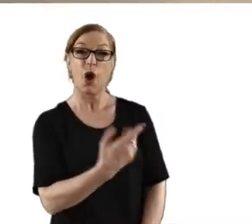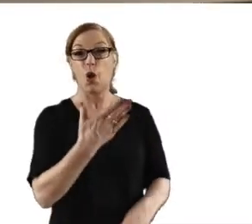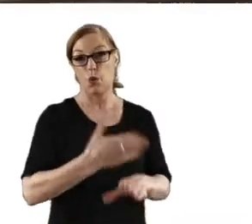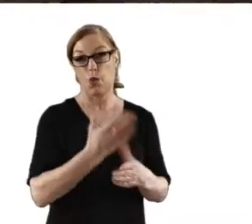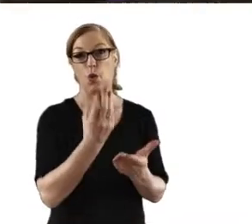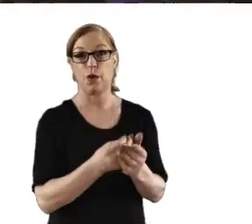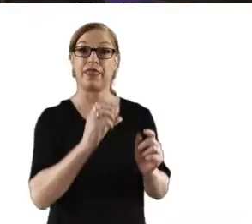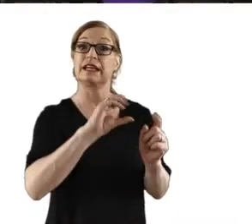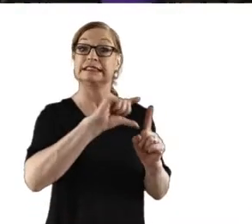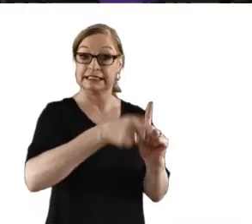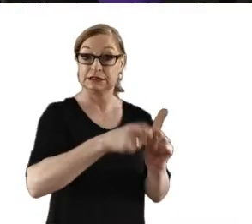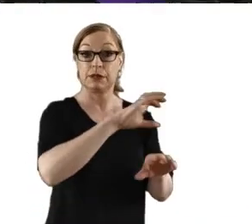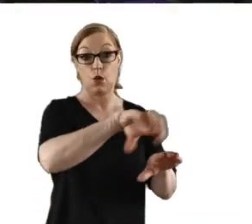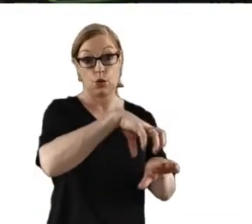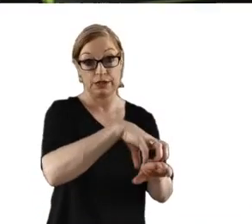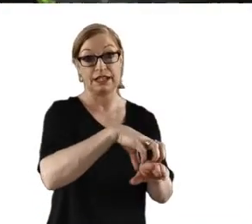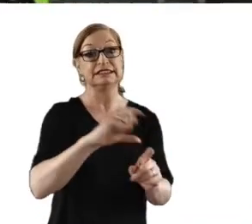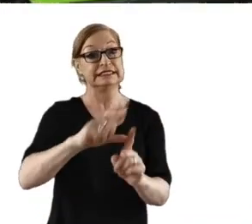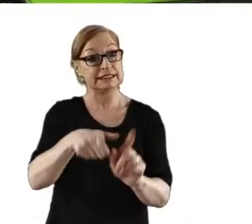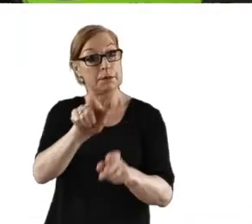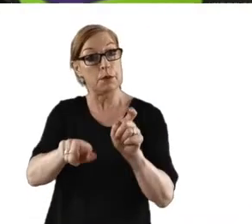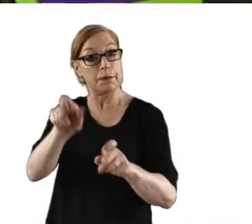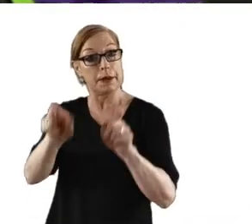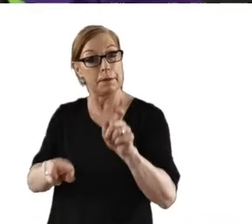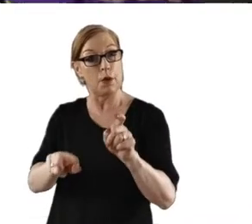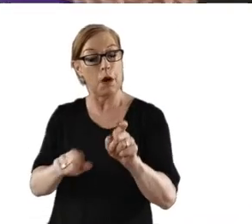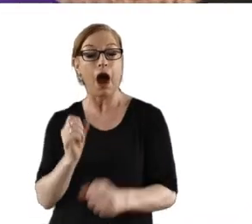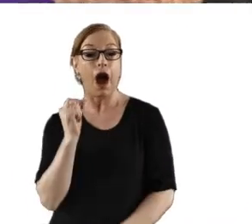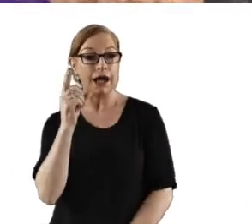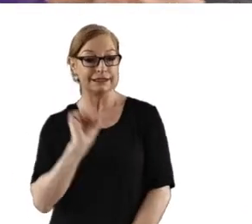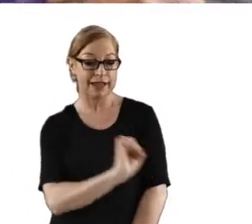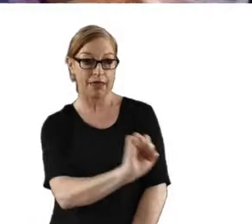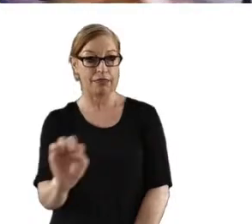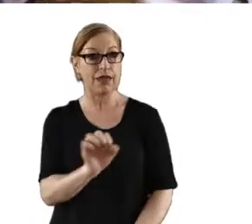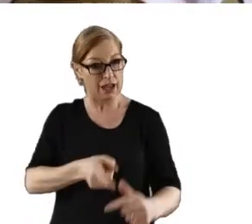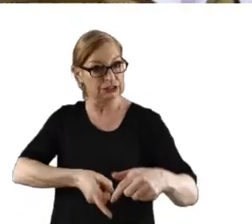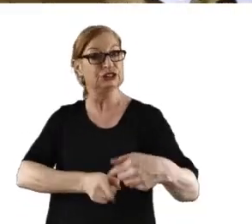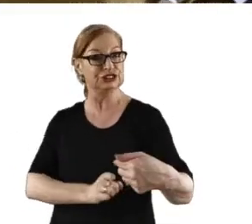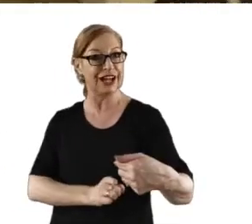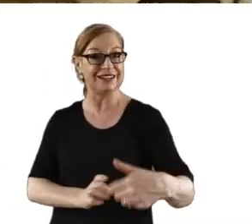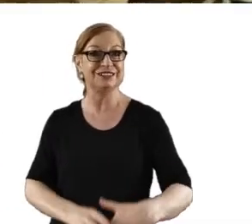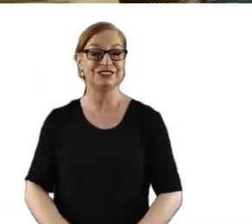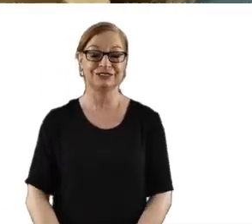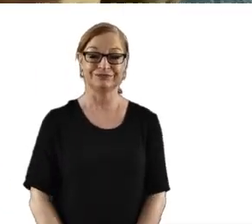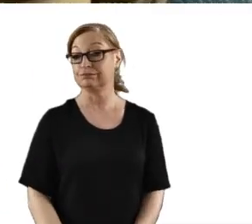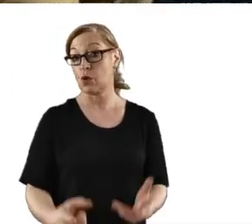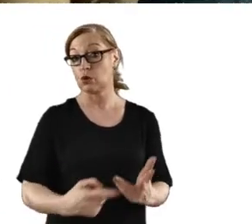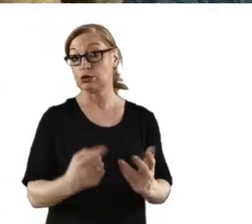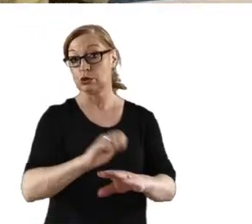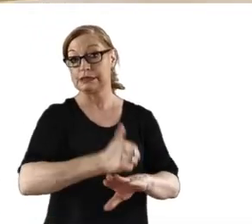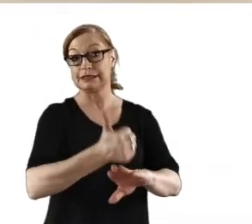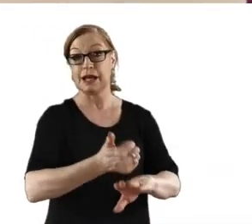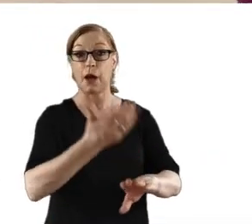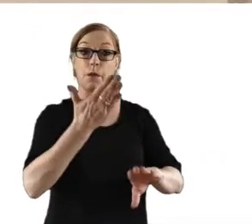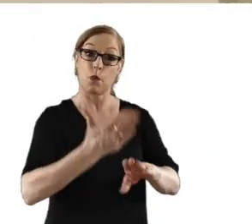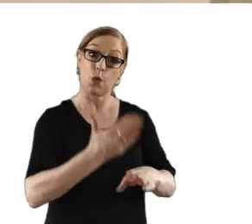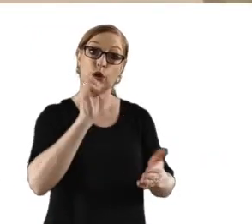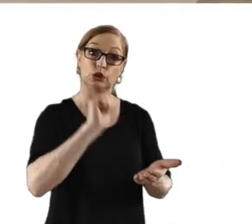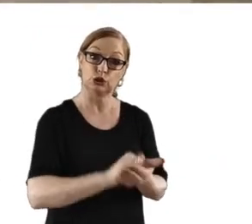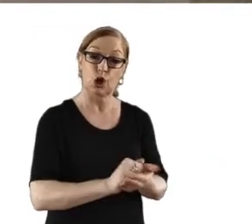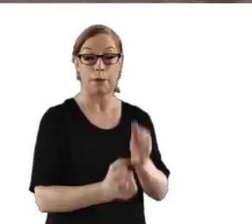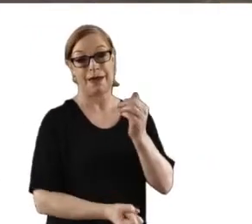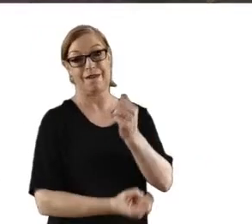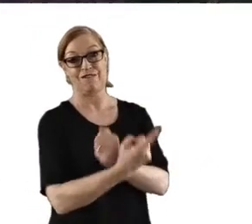Access Advisors partner with disability organisations and engage with people with disabilities to understand their